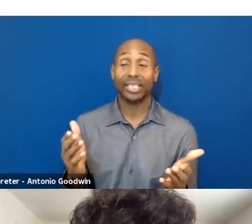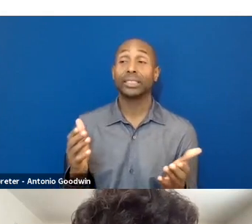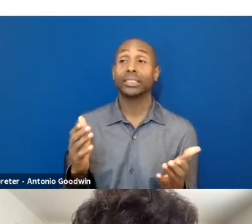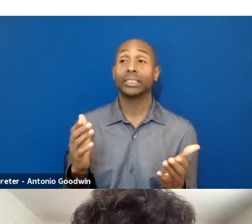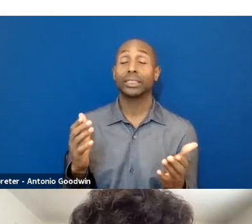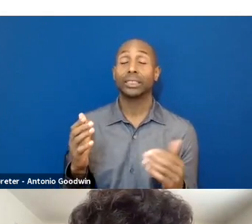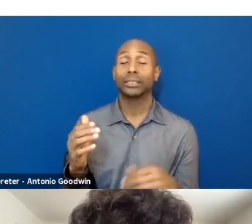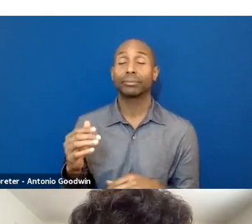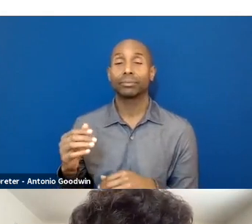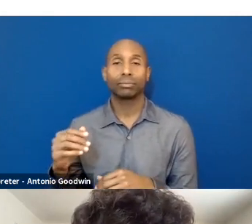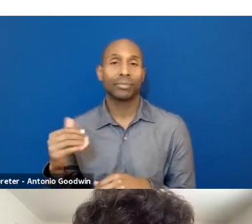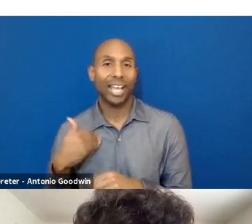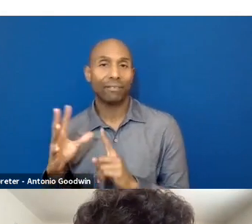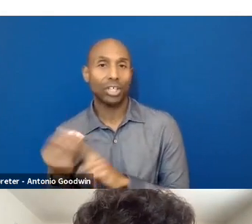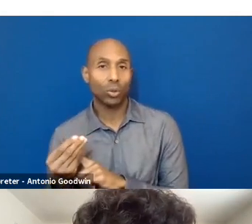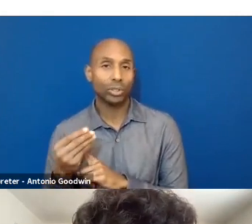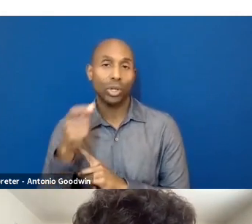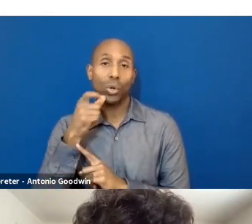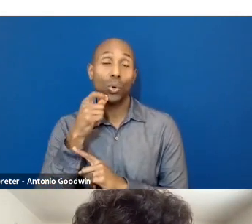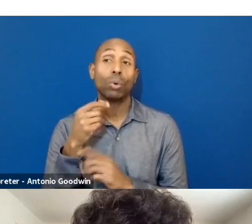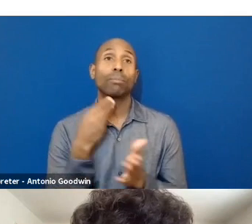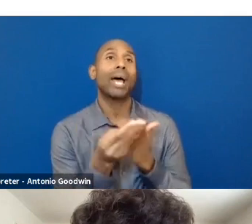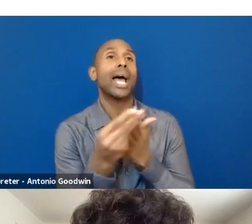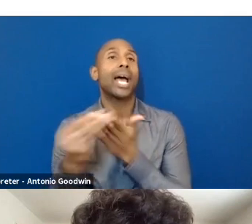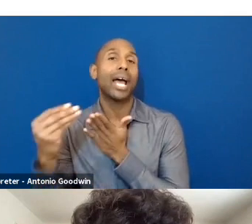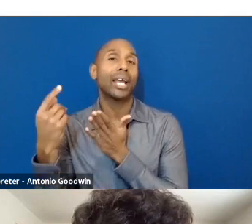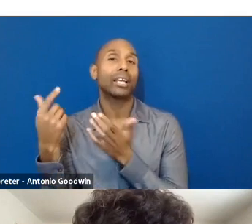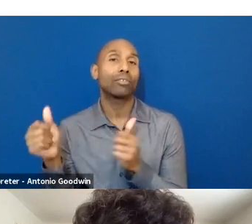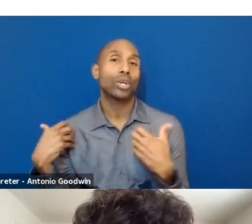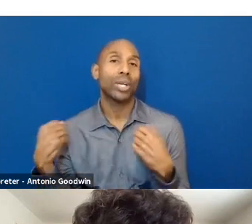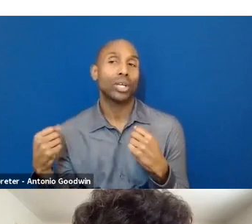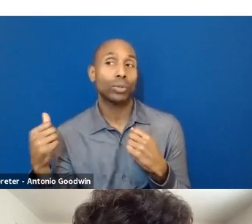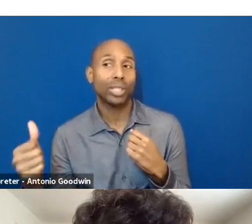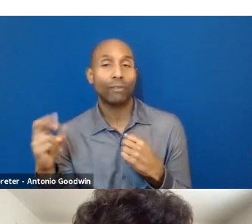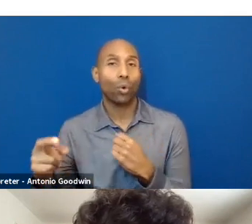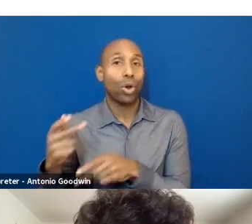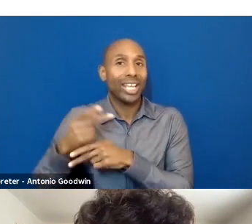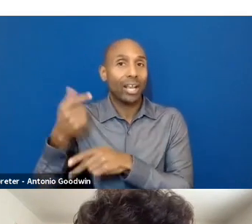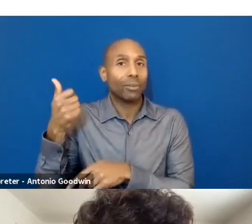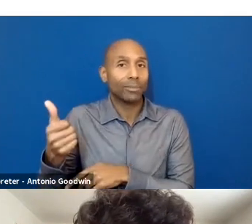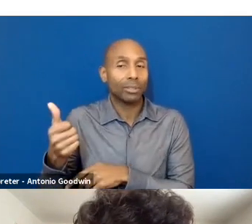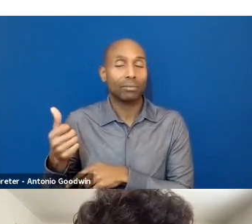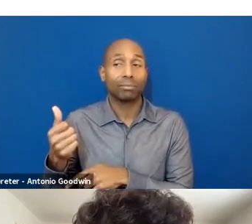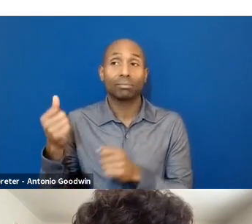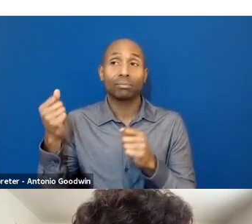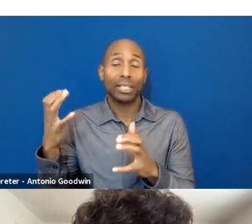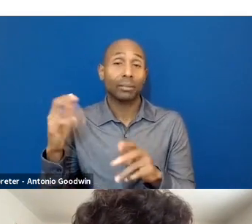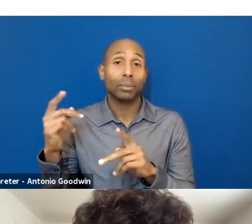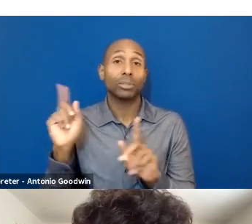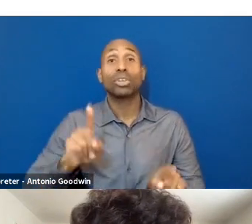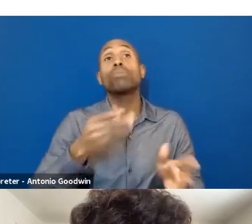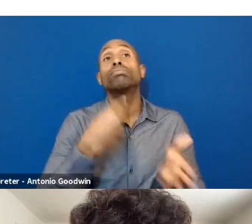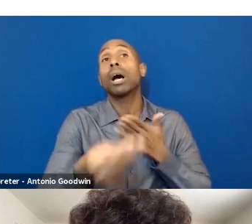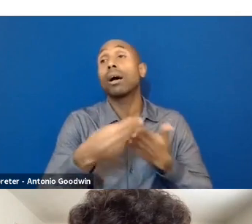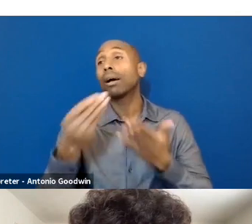form of healing or as a form of self-care. There are folks go purchasing mindlessly, and there's a culture around going